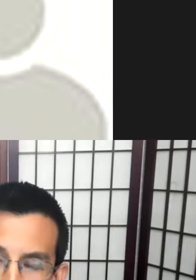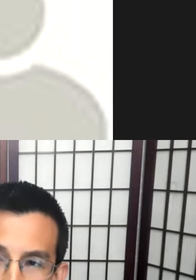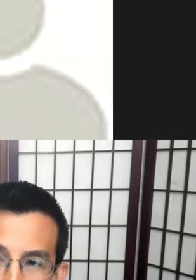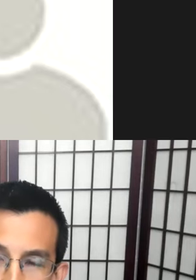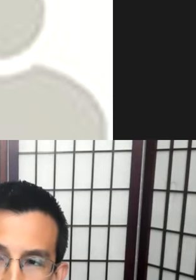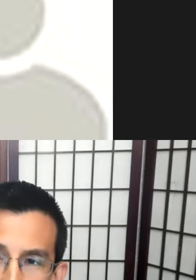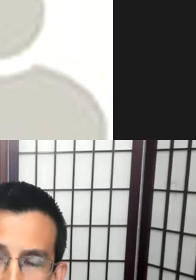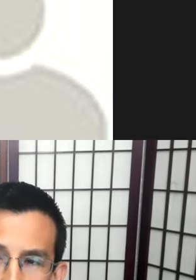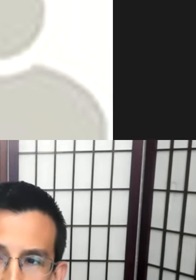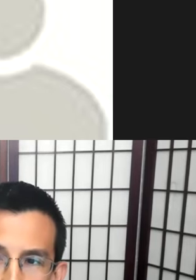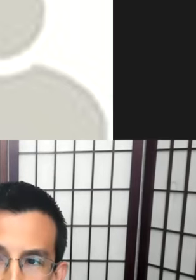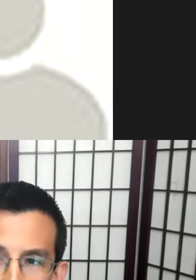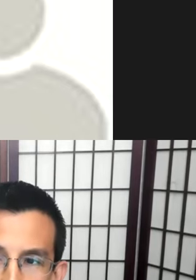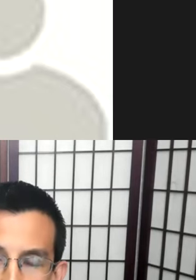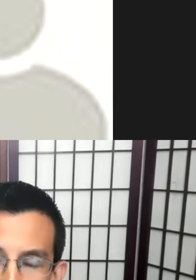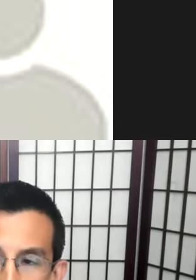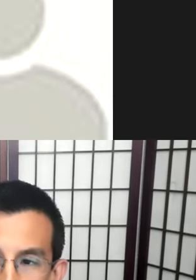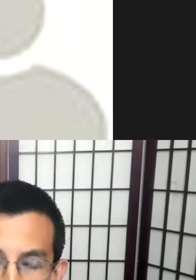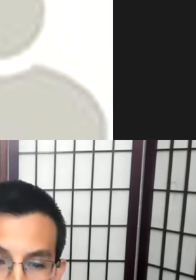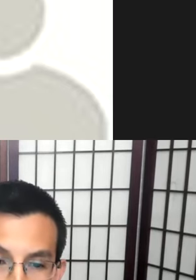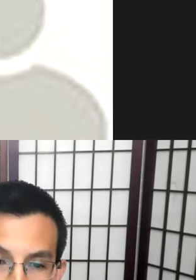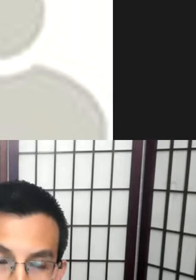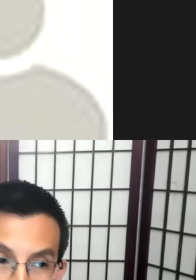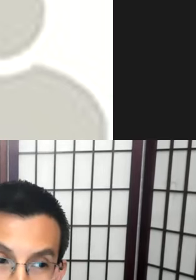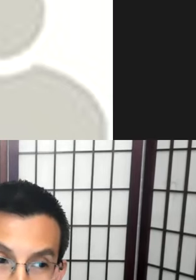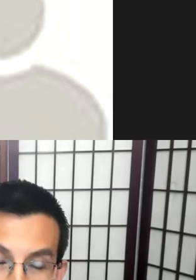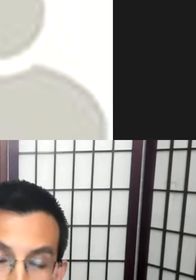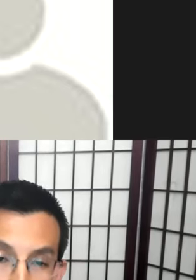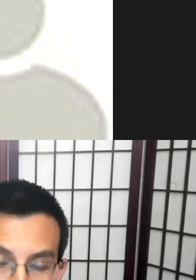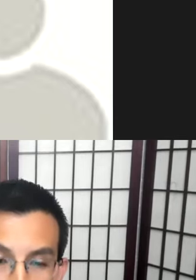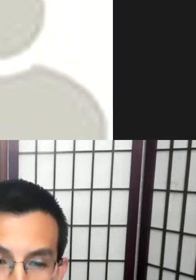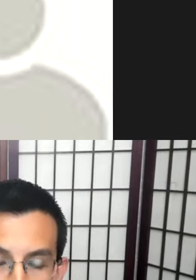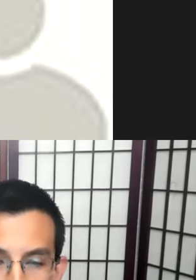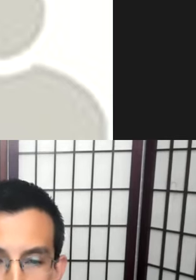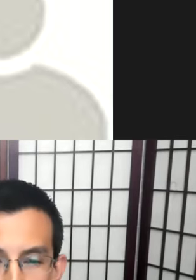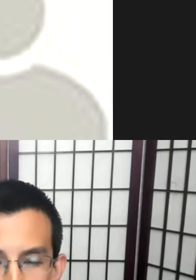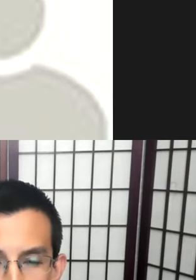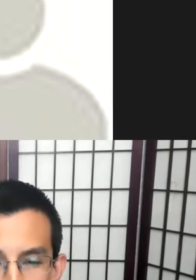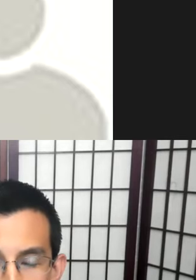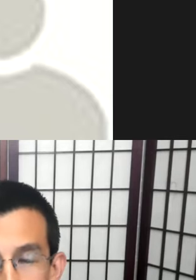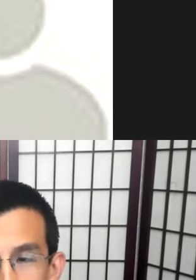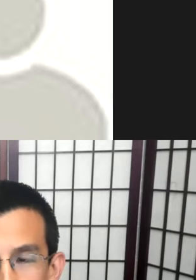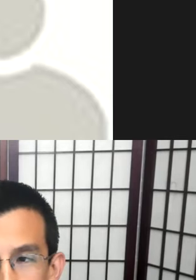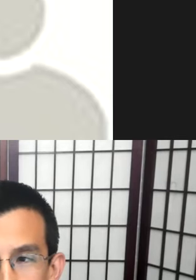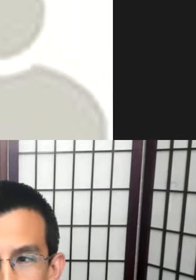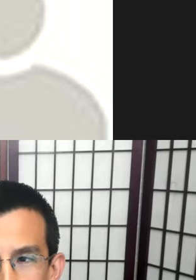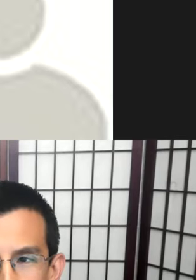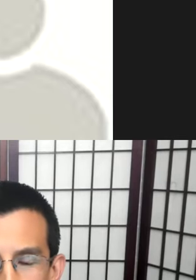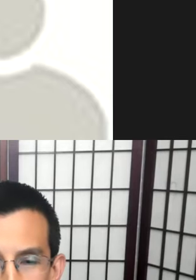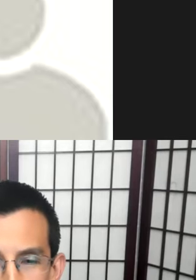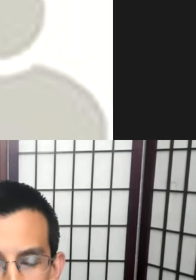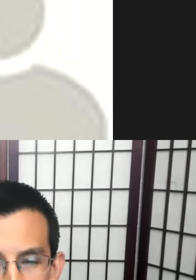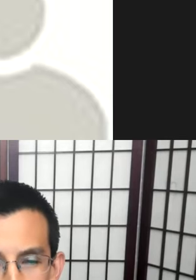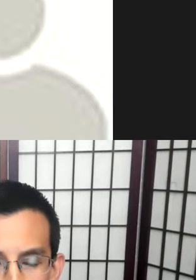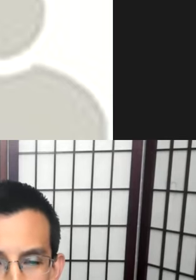I'll also note here that coming from miamiata oenge, the Miami language, the